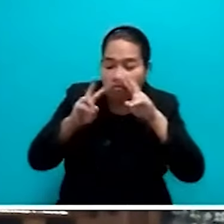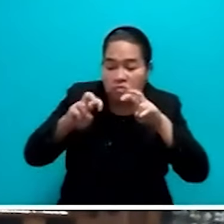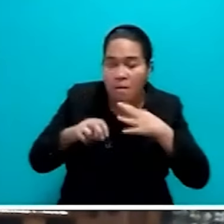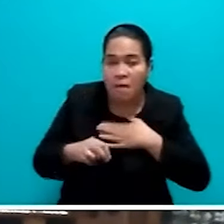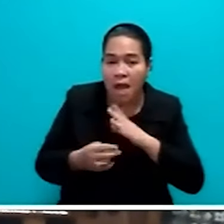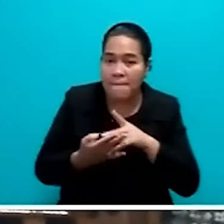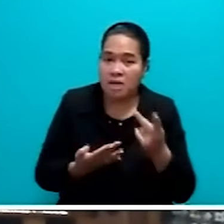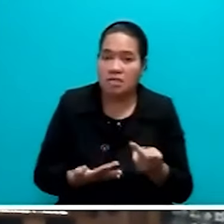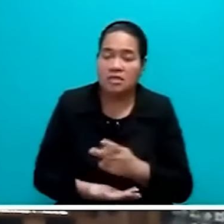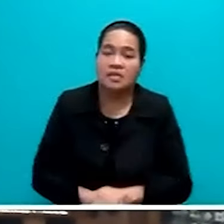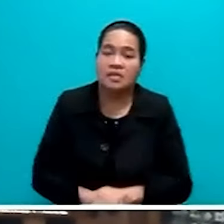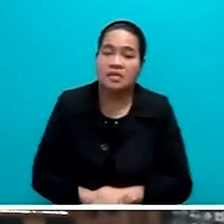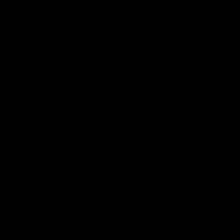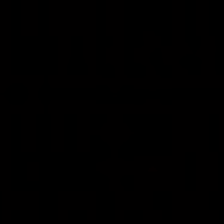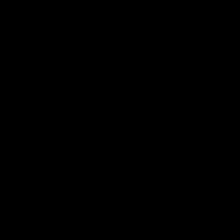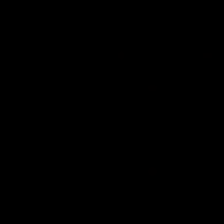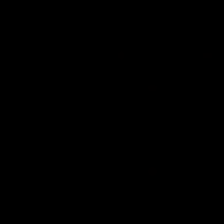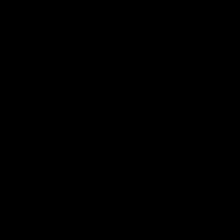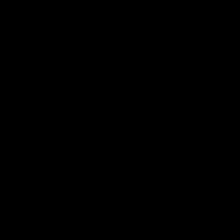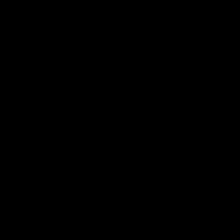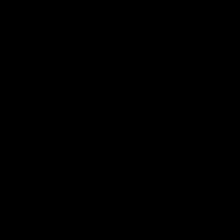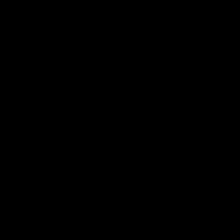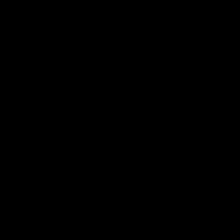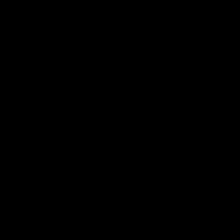I can assure you...